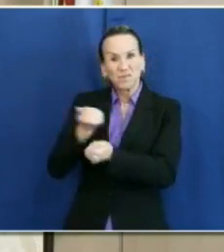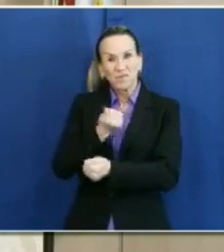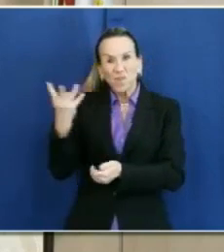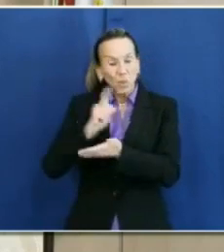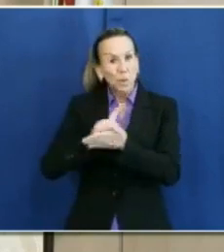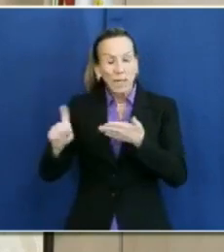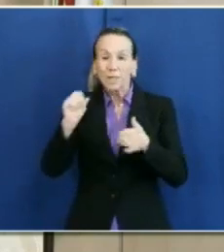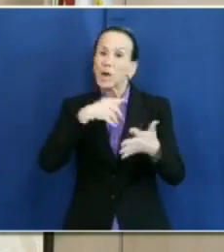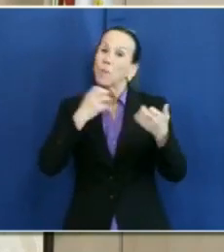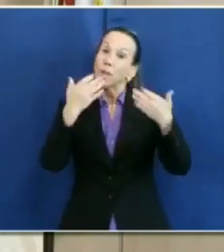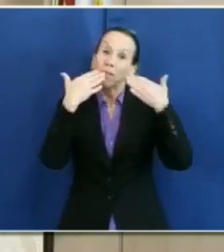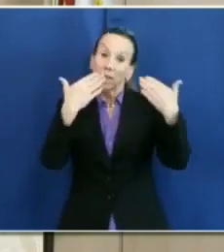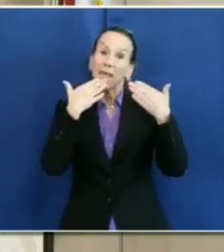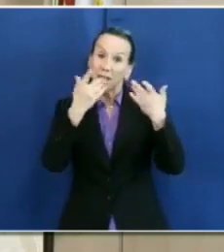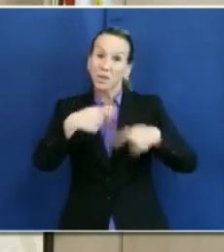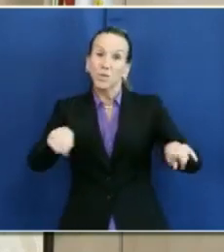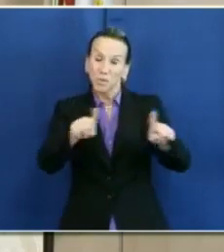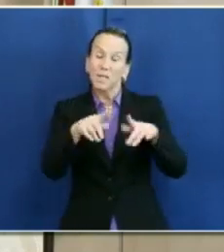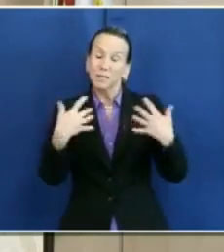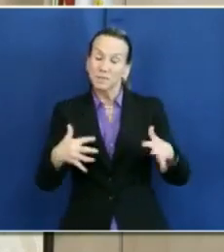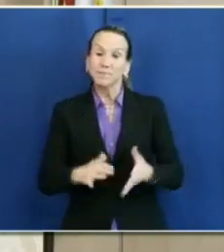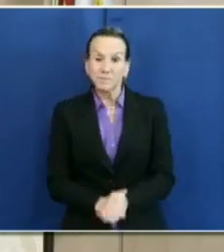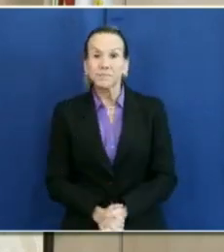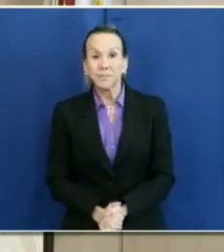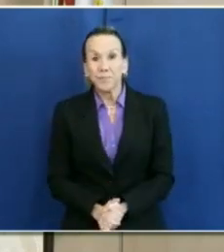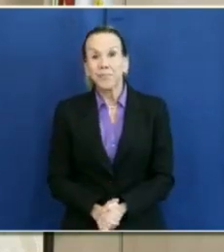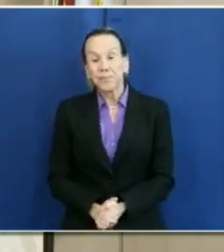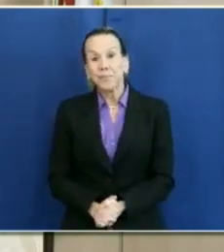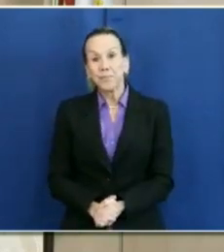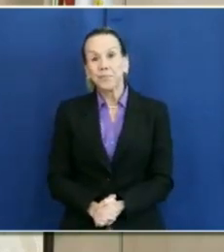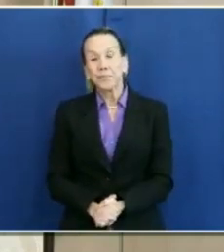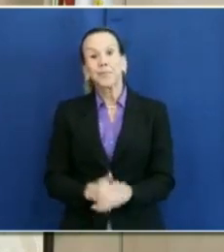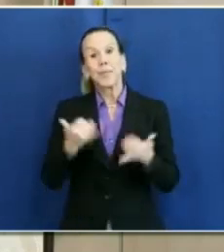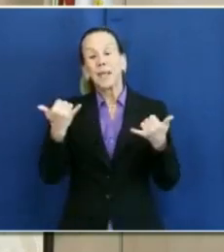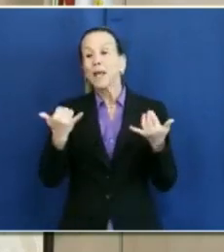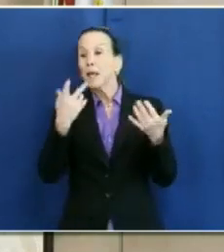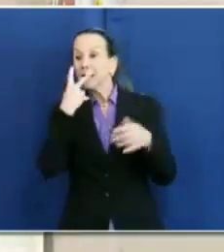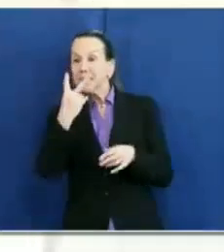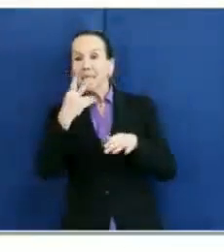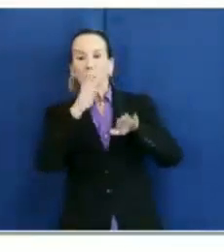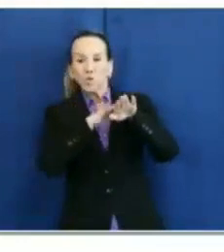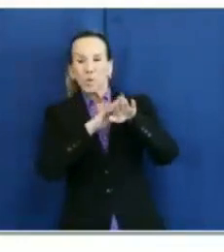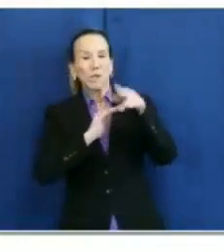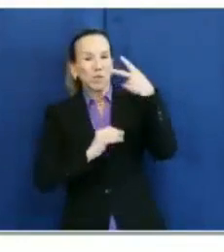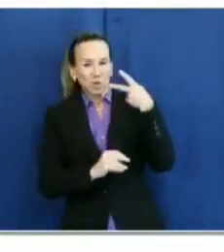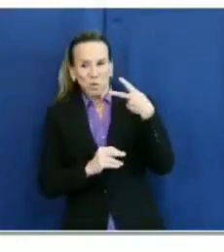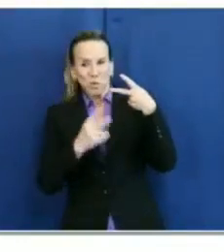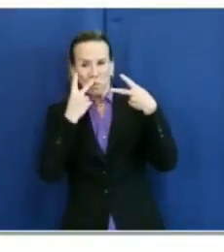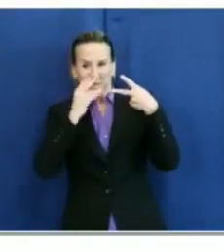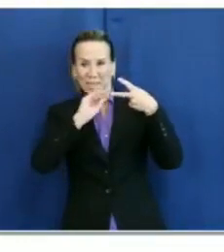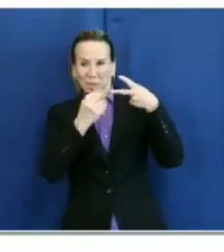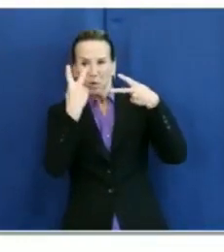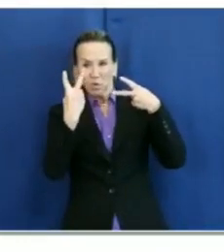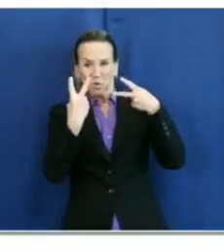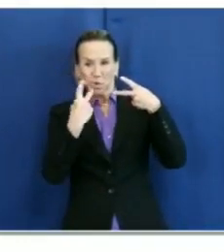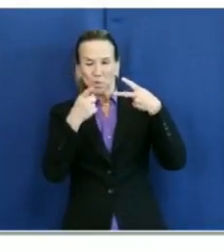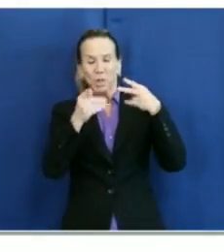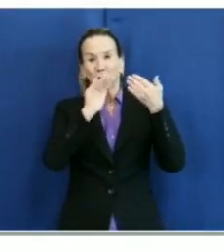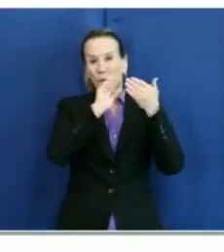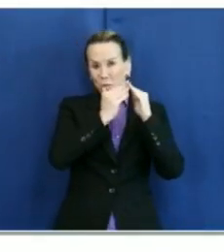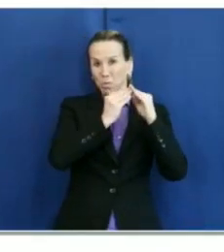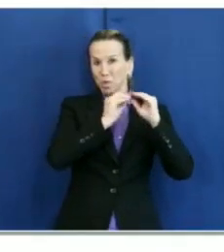So thank you to everyone. So for trigger two, again, this is